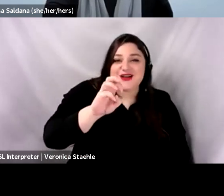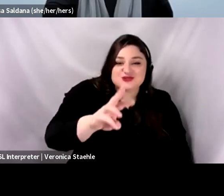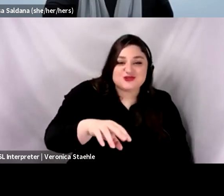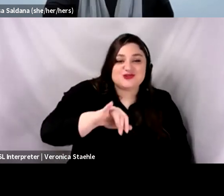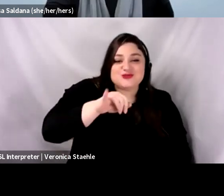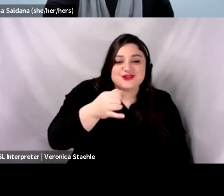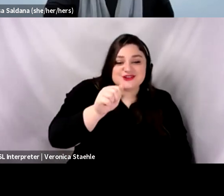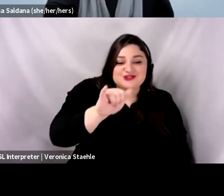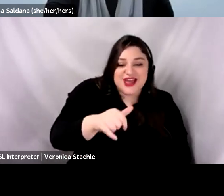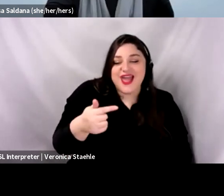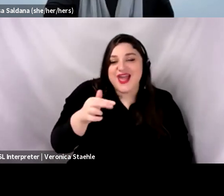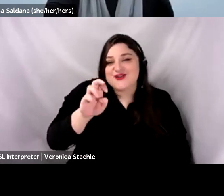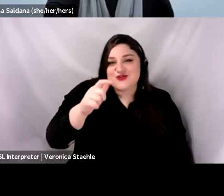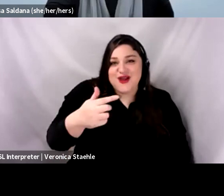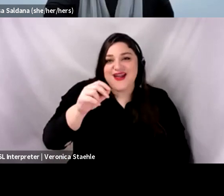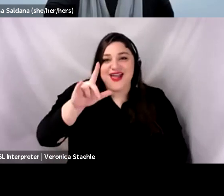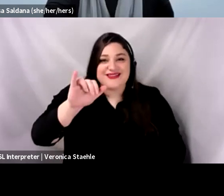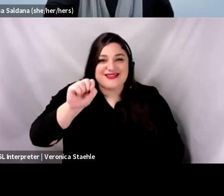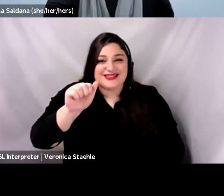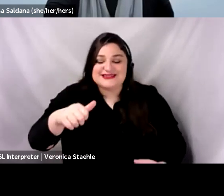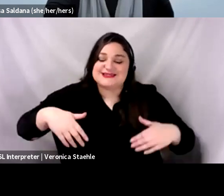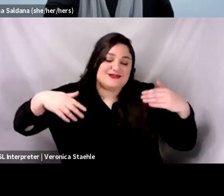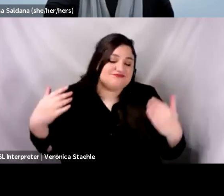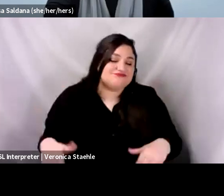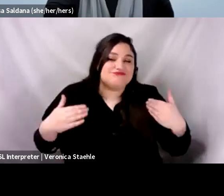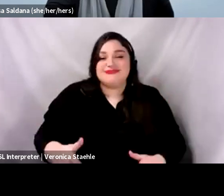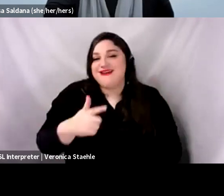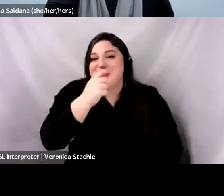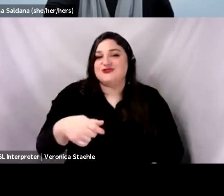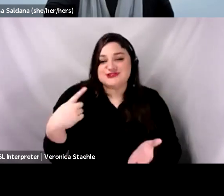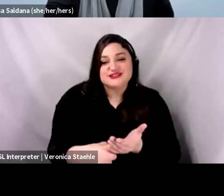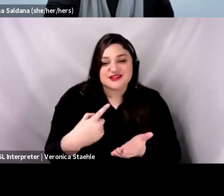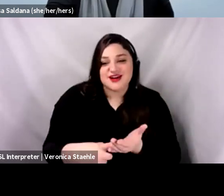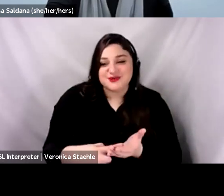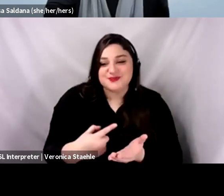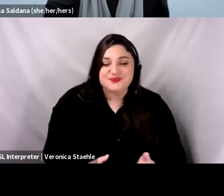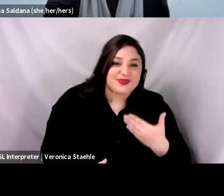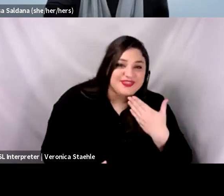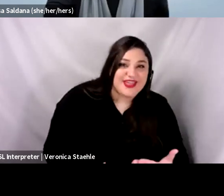for this session. It's been really, really interesting. Thank you. All right. Thanks.